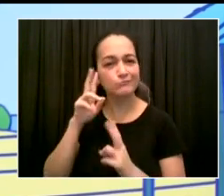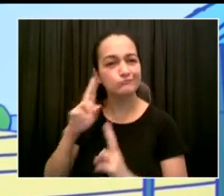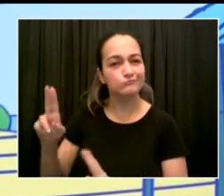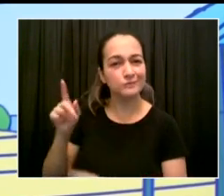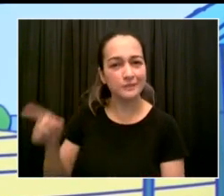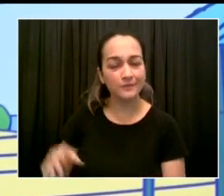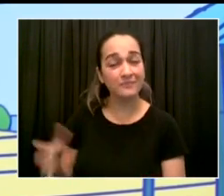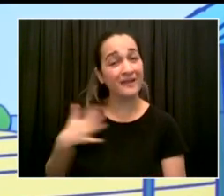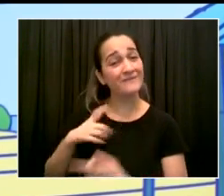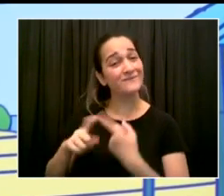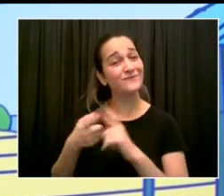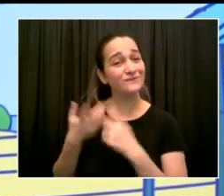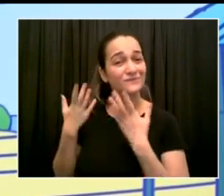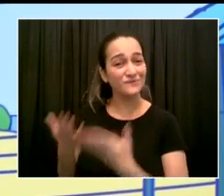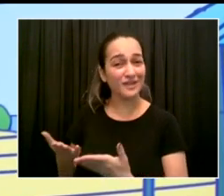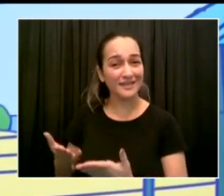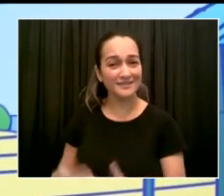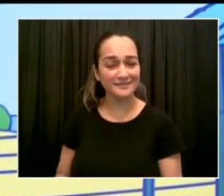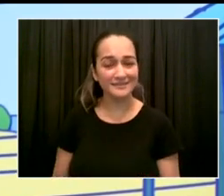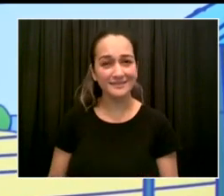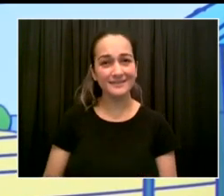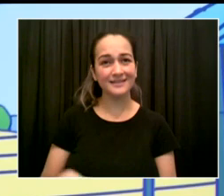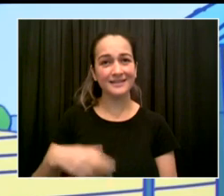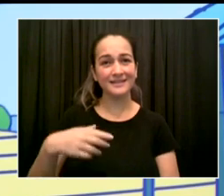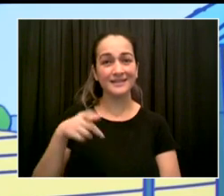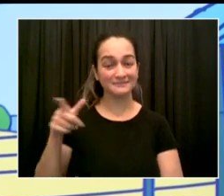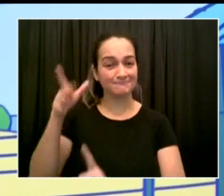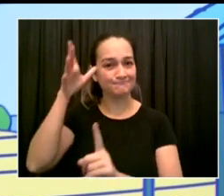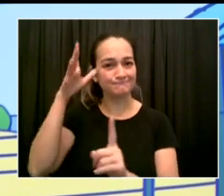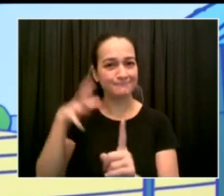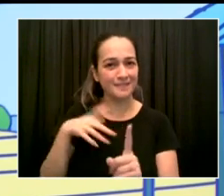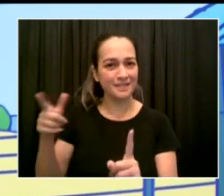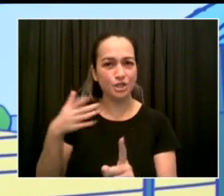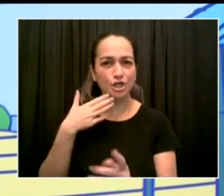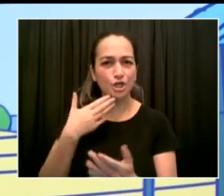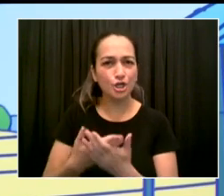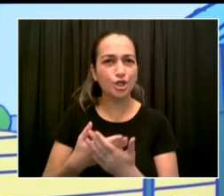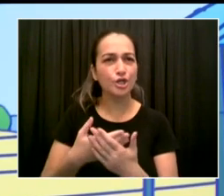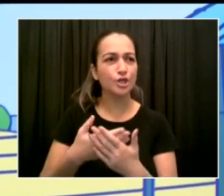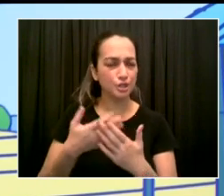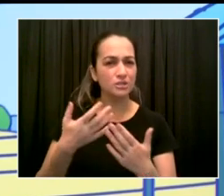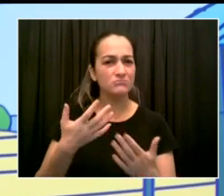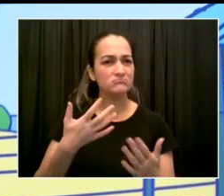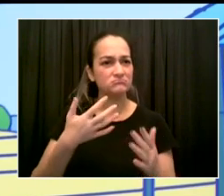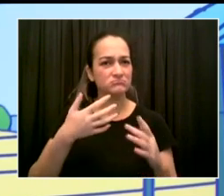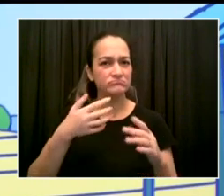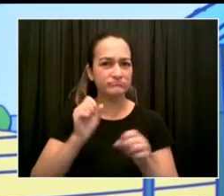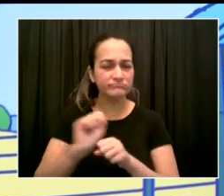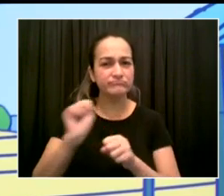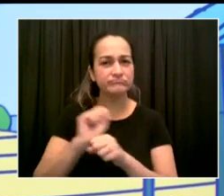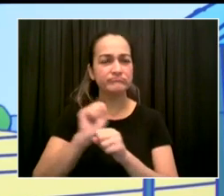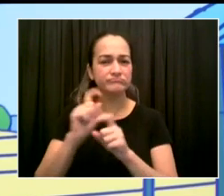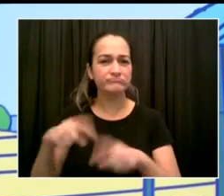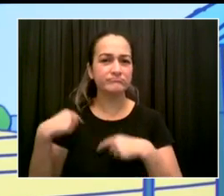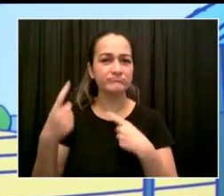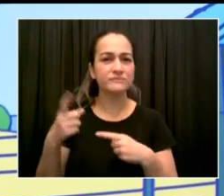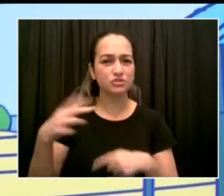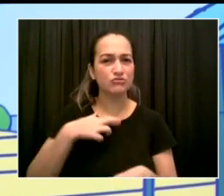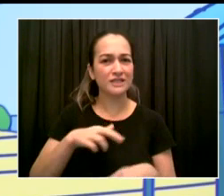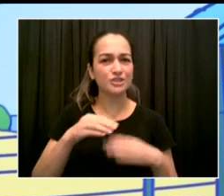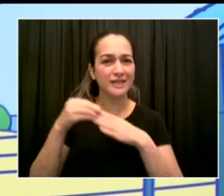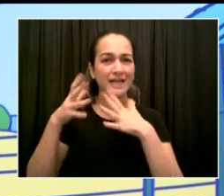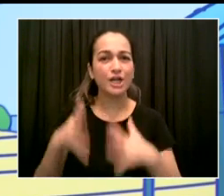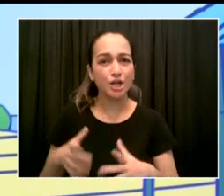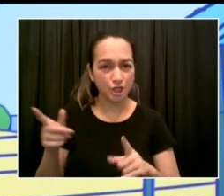He is a great faith leader, but he's someone the city depends on as well. And he has done so much for all of us, people of